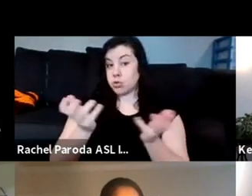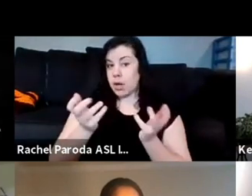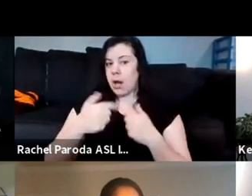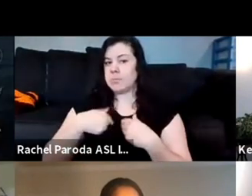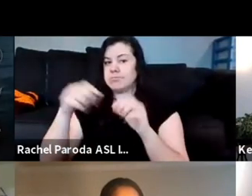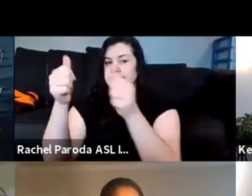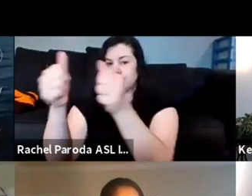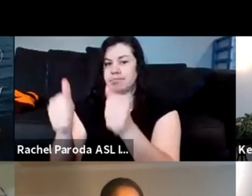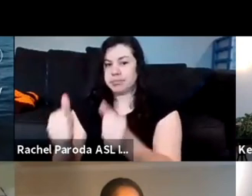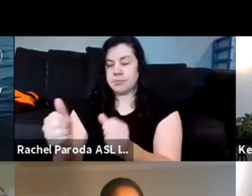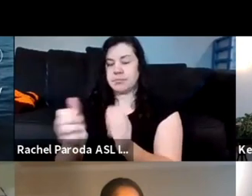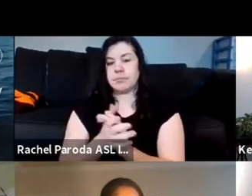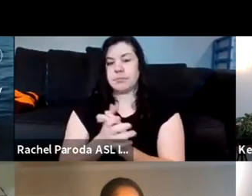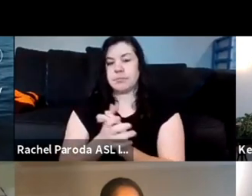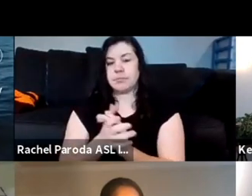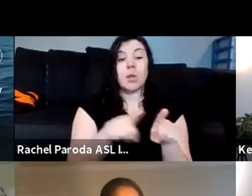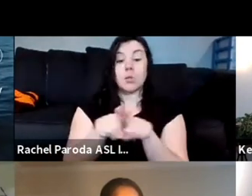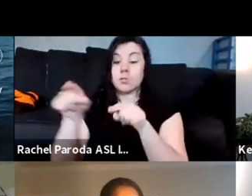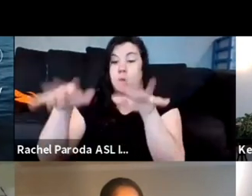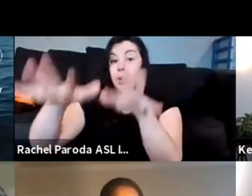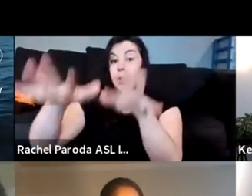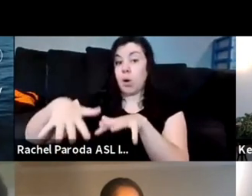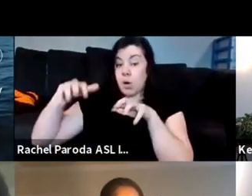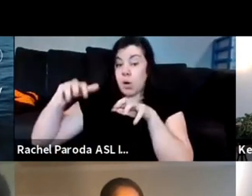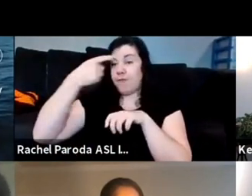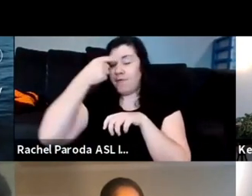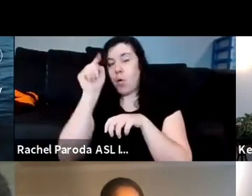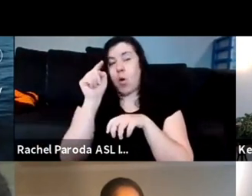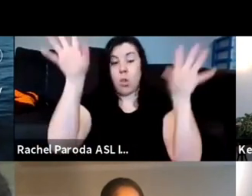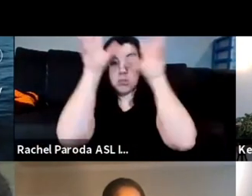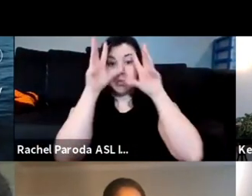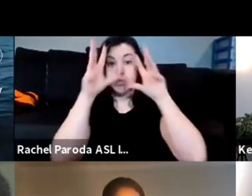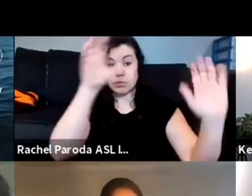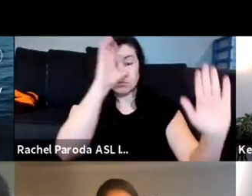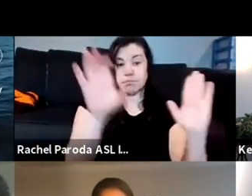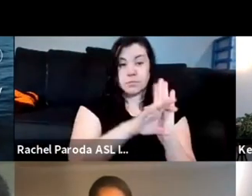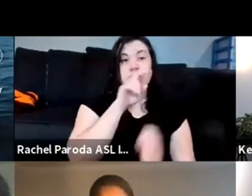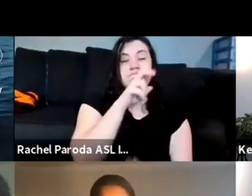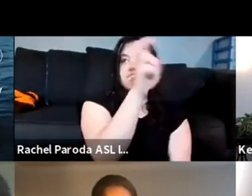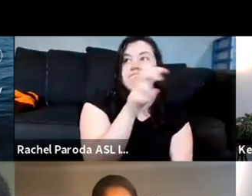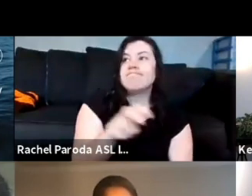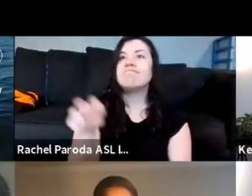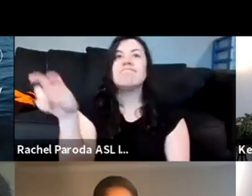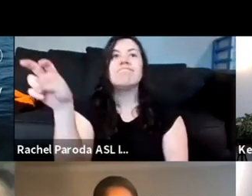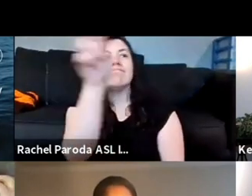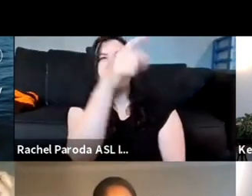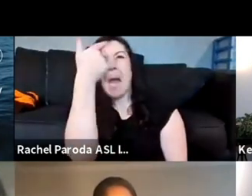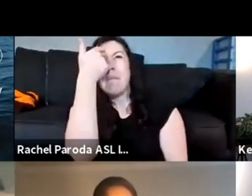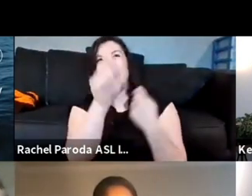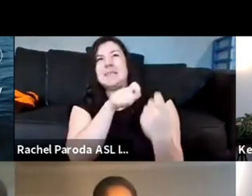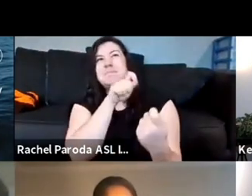to the tours that you're giving of the presidential portraits dr mobley is like titus kafar's work i'm thinking specifically